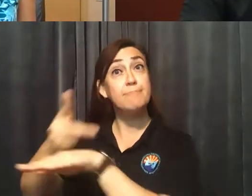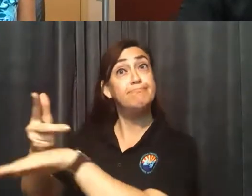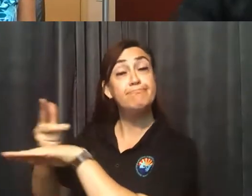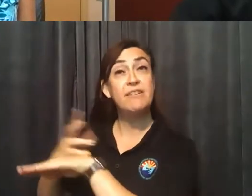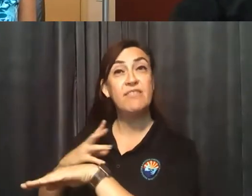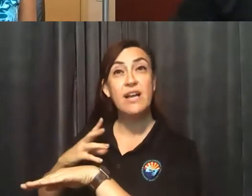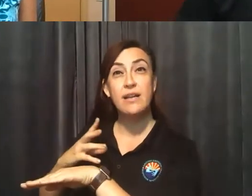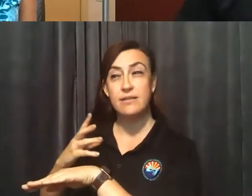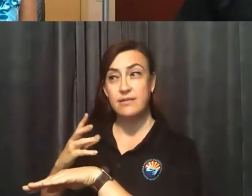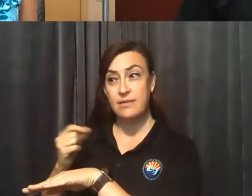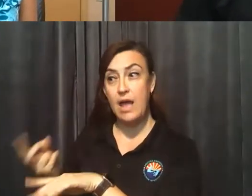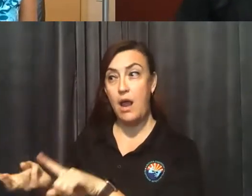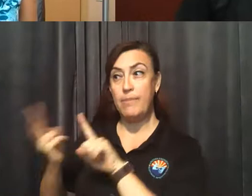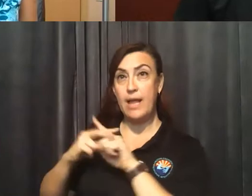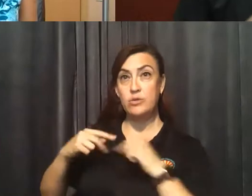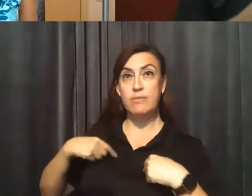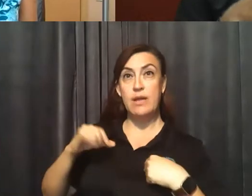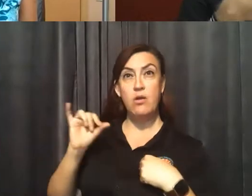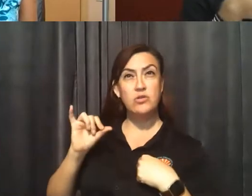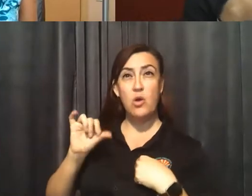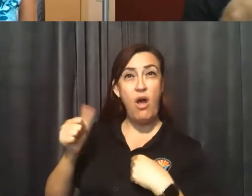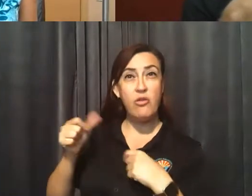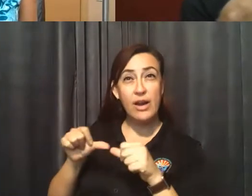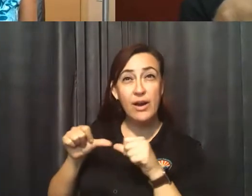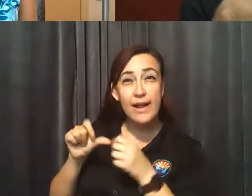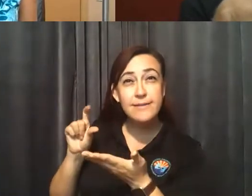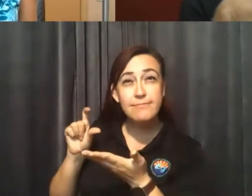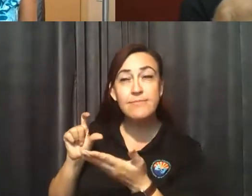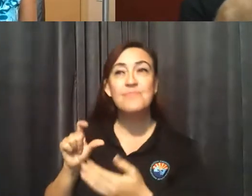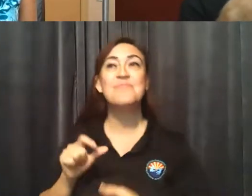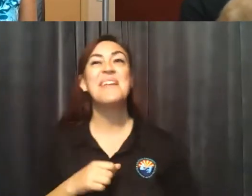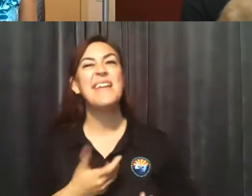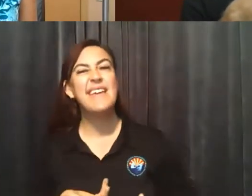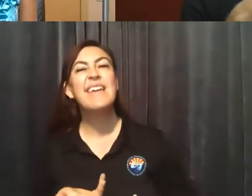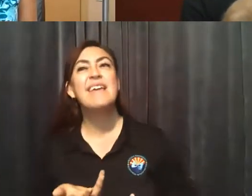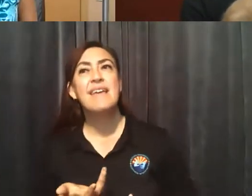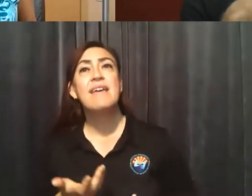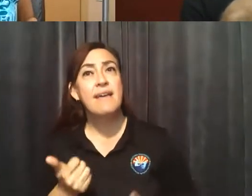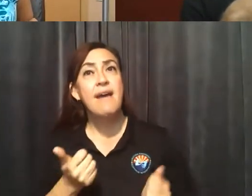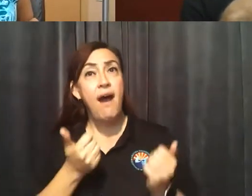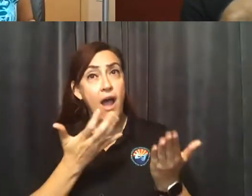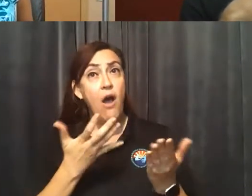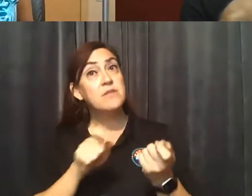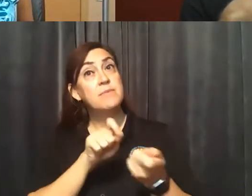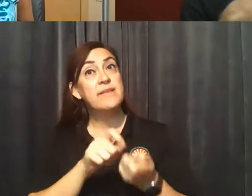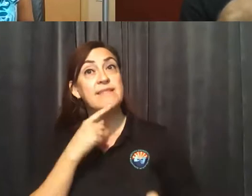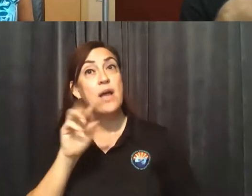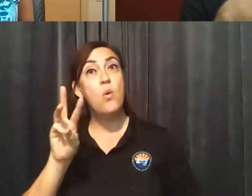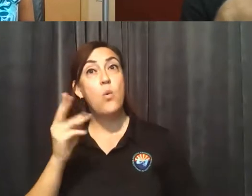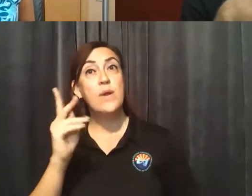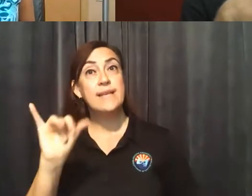Right. So I guess my offer to those folks on Whiskey Row in terms of just helping